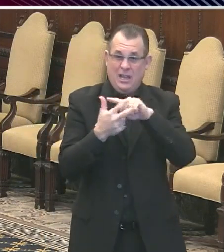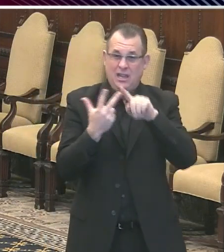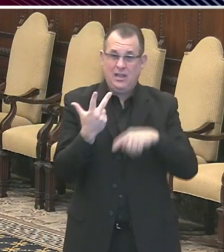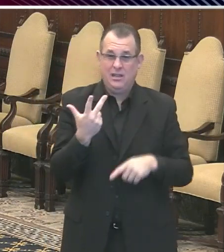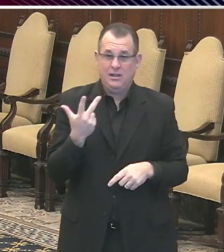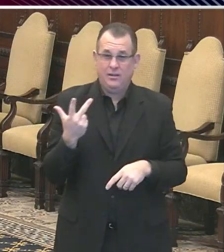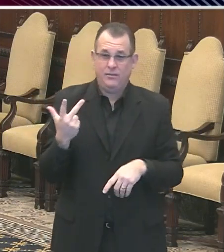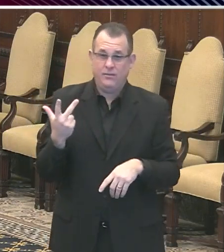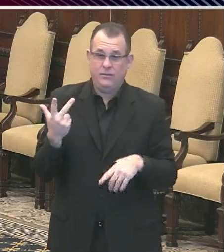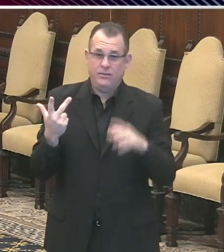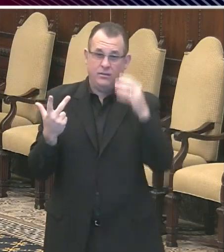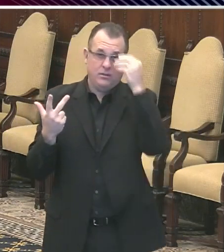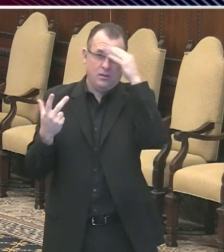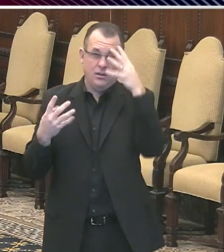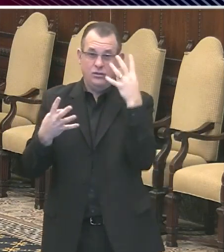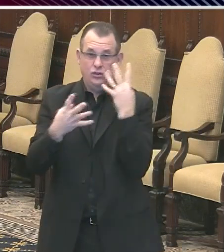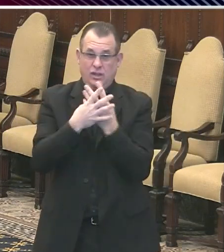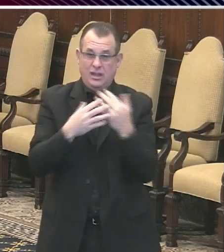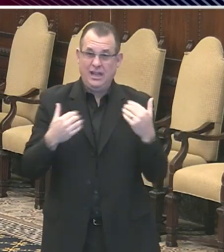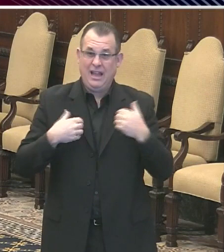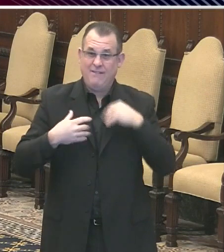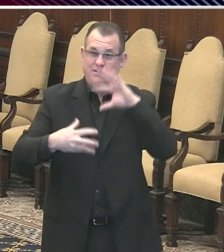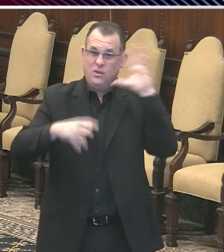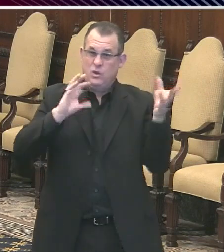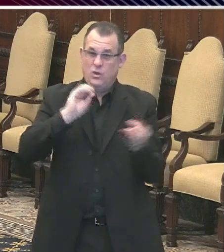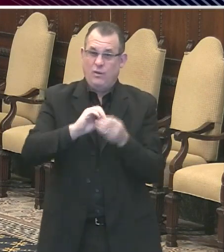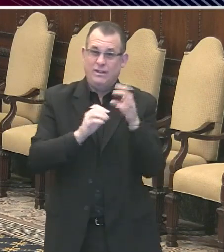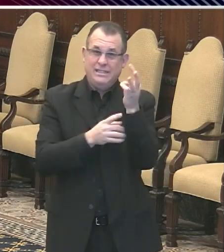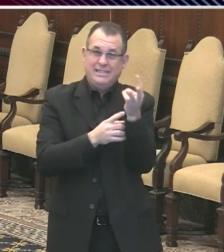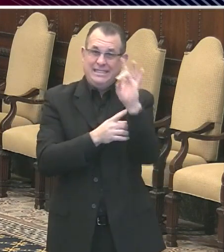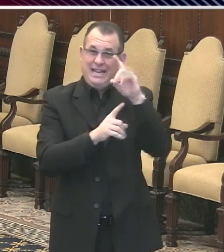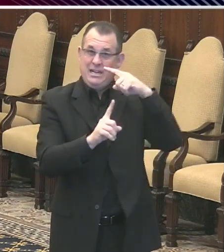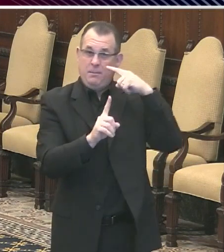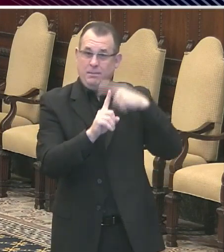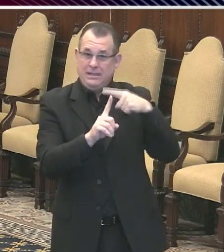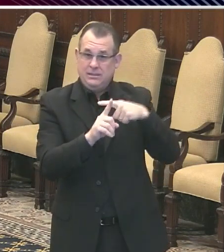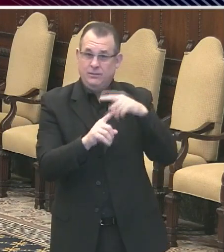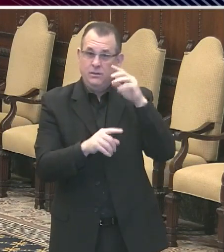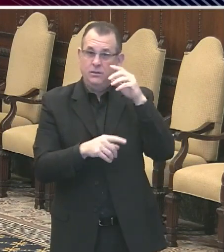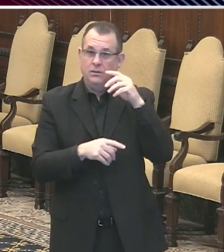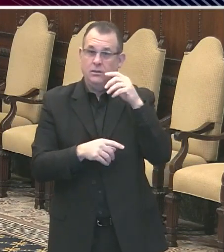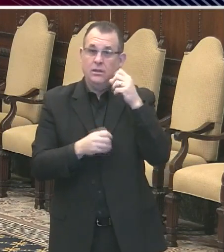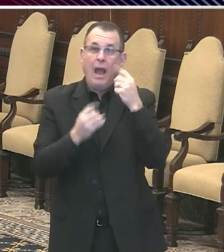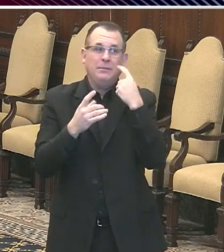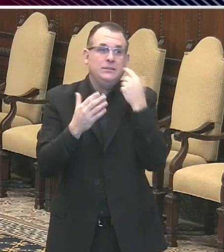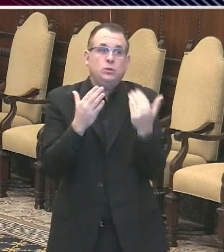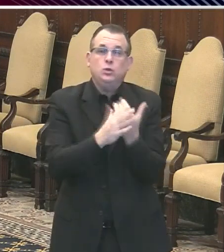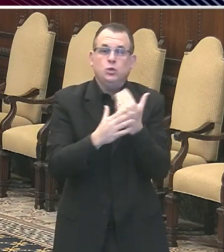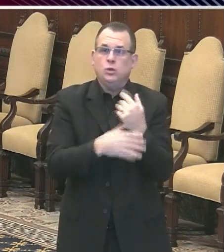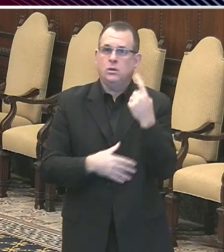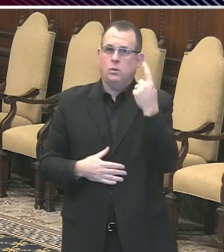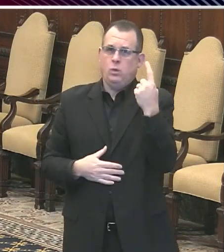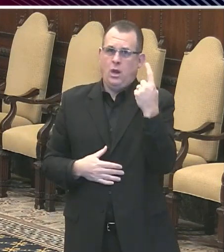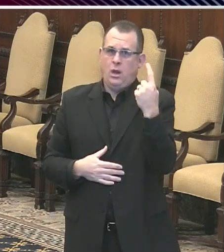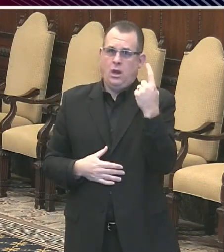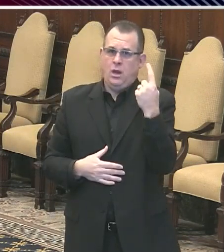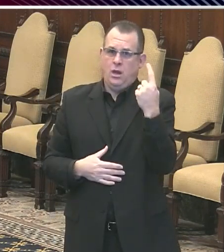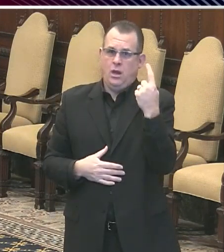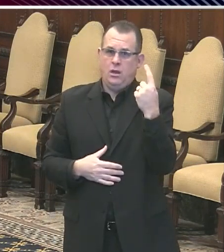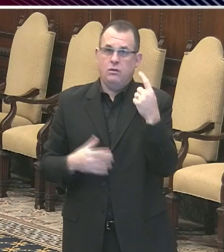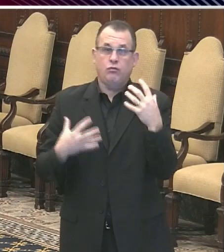68 inmates with a positive test that includes one new positive since yesterday, and two others who have recovered and been removed from isolation.